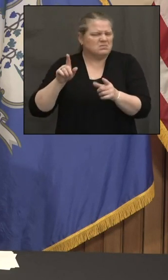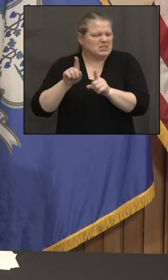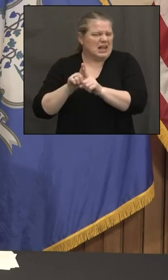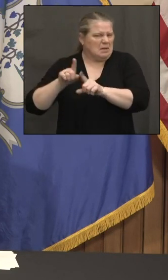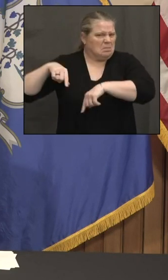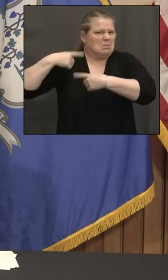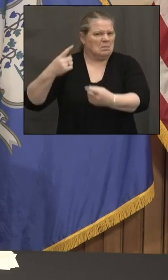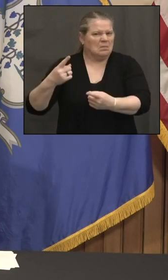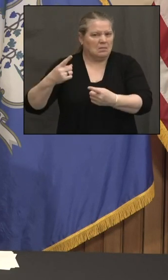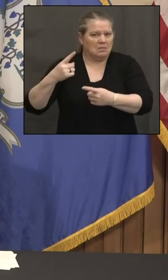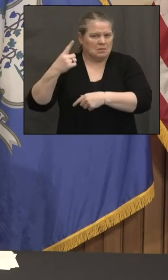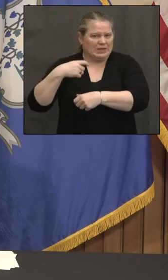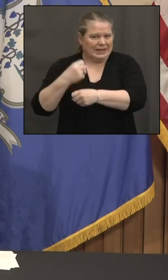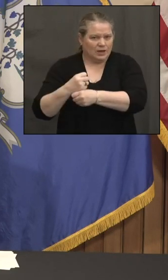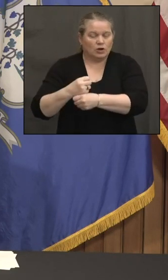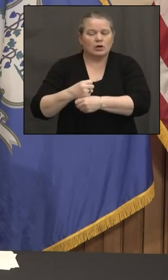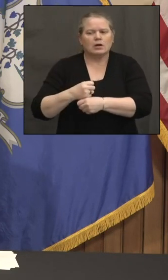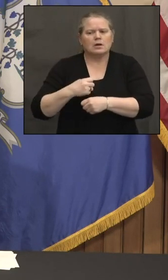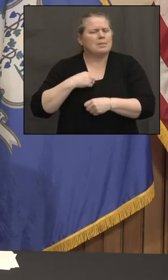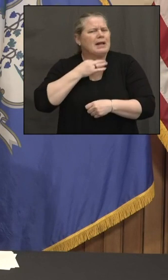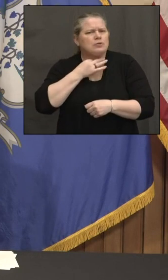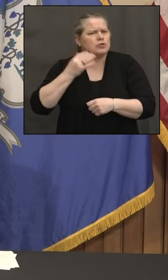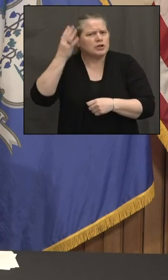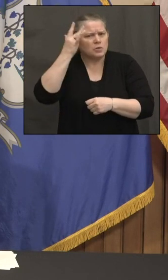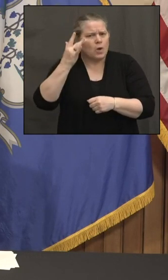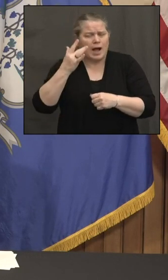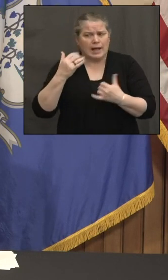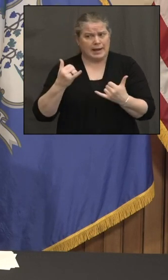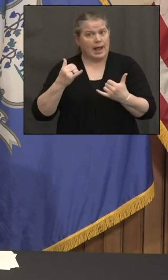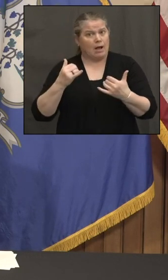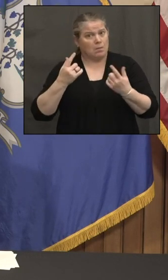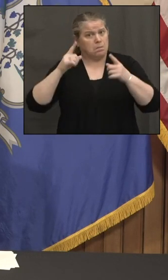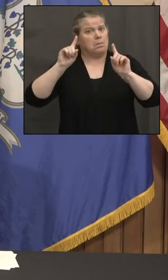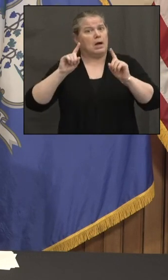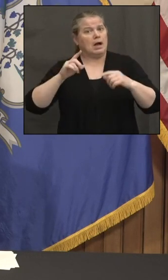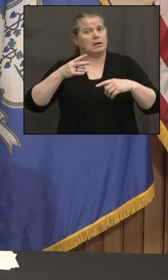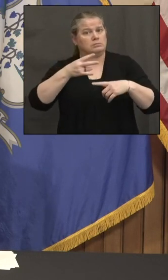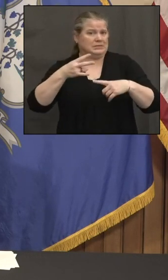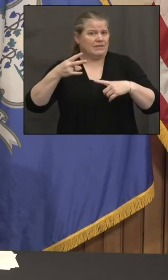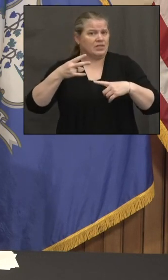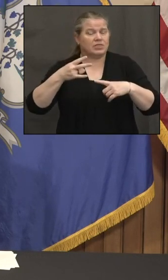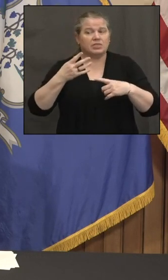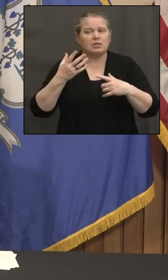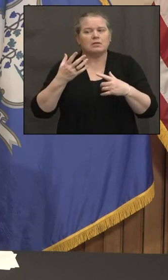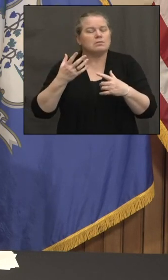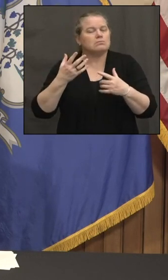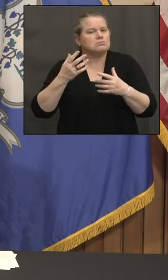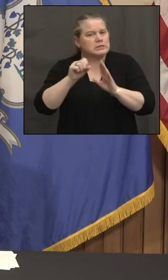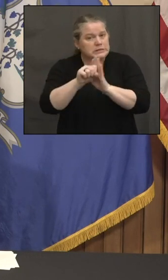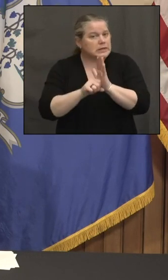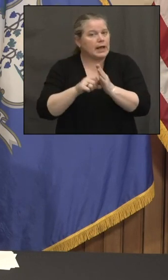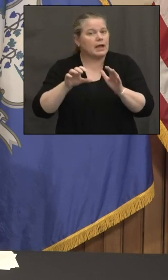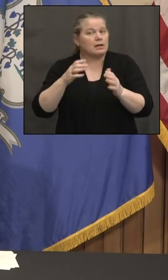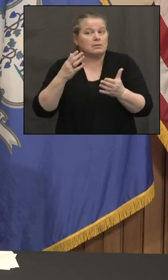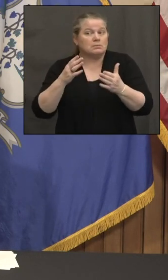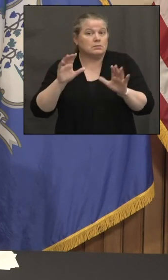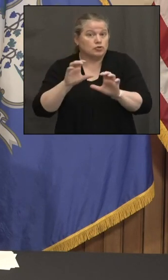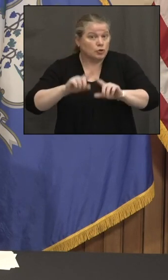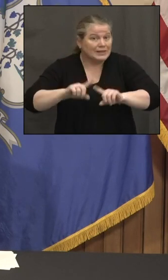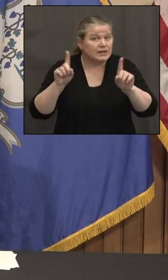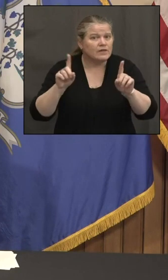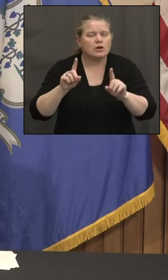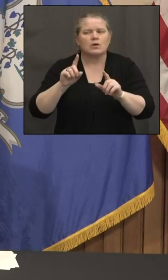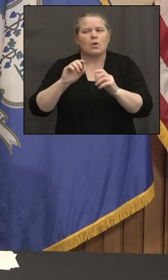why we might be ranking so high right now and what the state could be doing differently or, uh, could be doing in the future to,